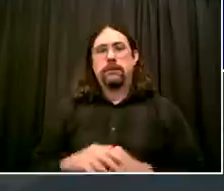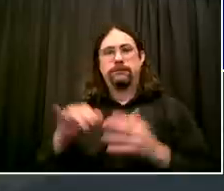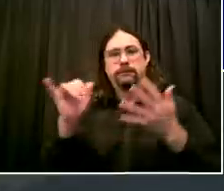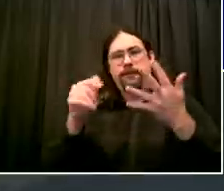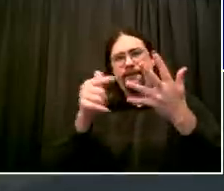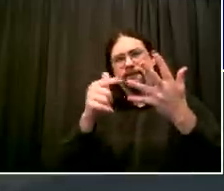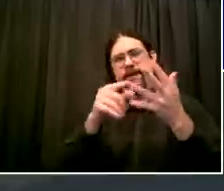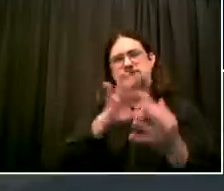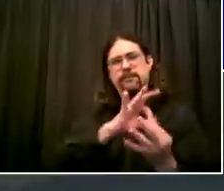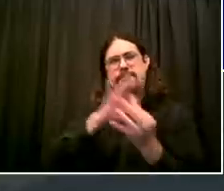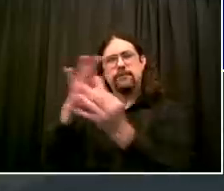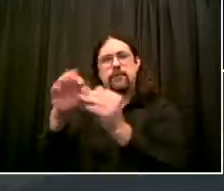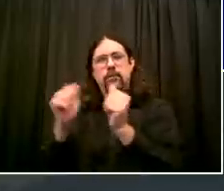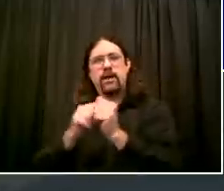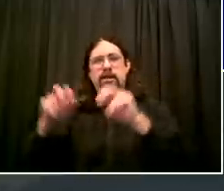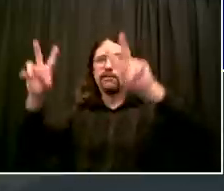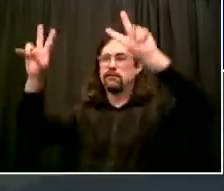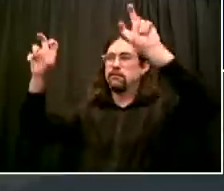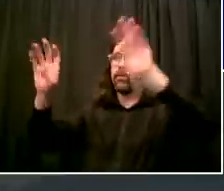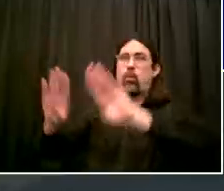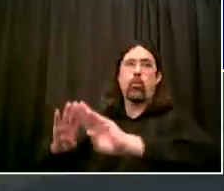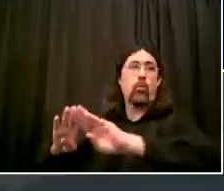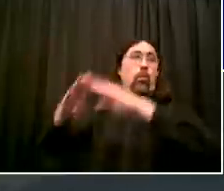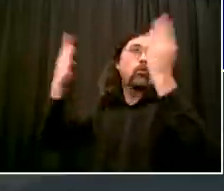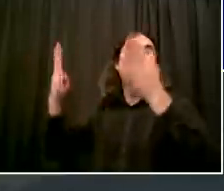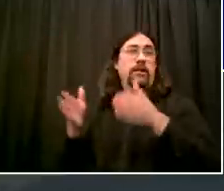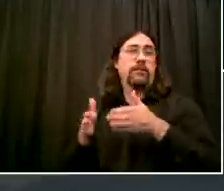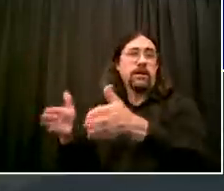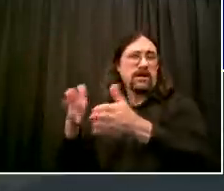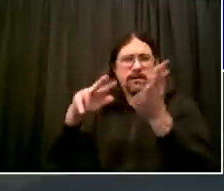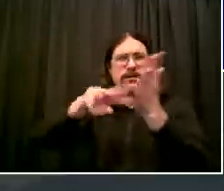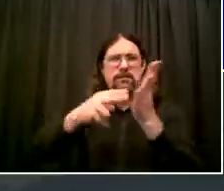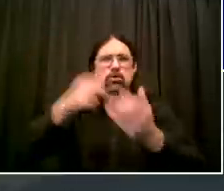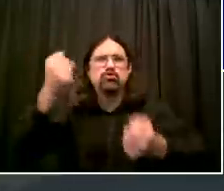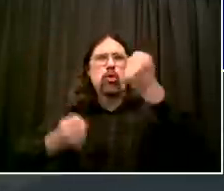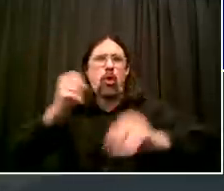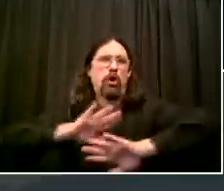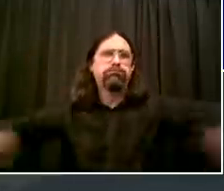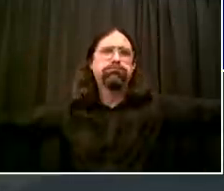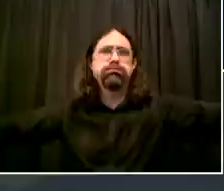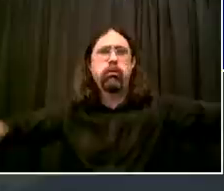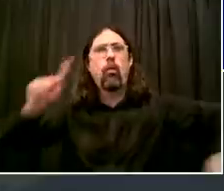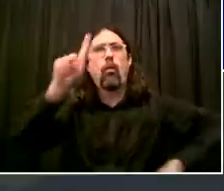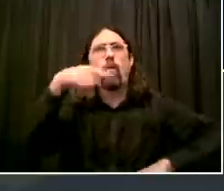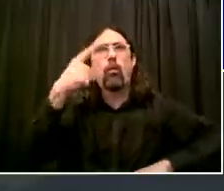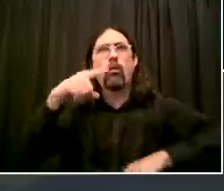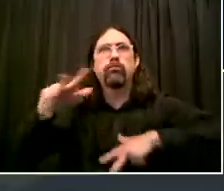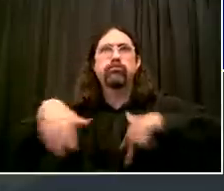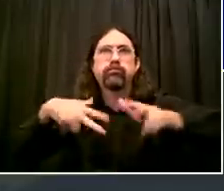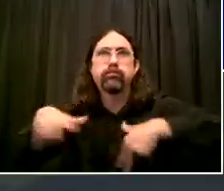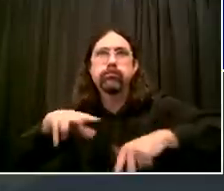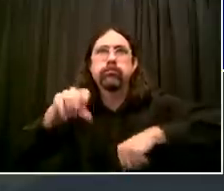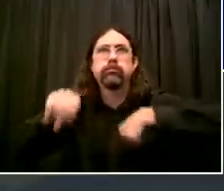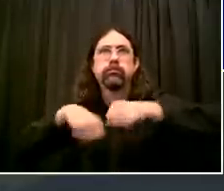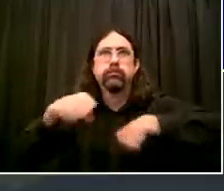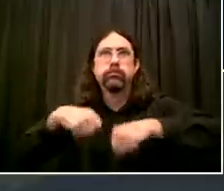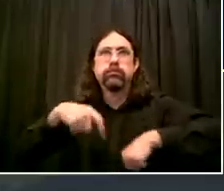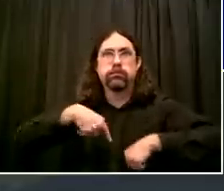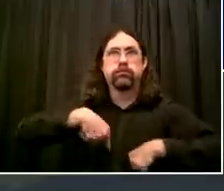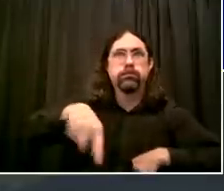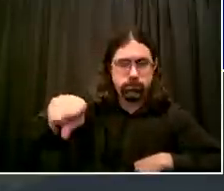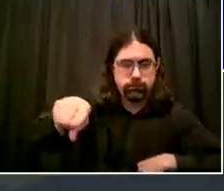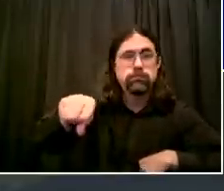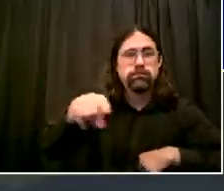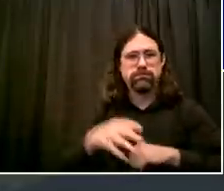July. And there are pedestrian plazas managed by business improvement districts and managed by local civic